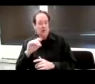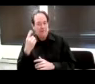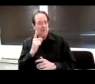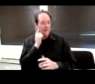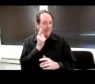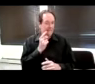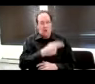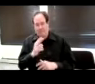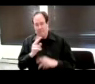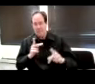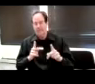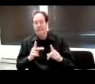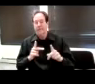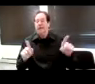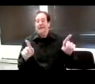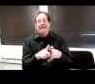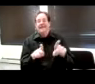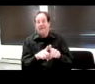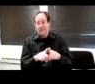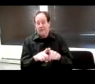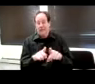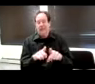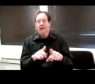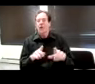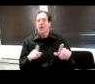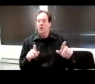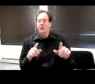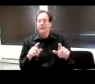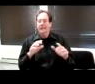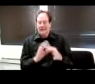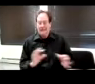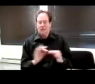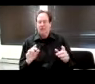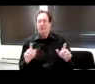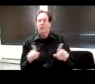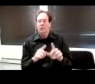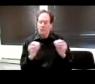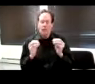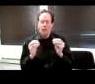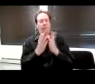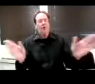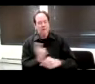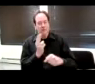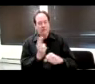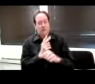But in addition to that, they also have other broader uses, including